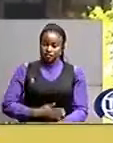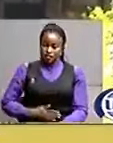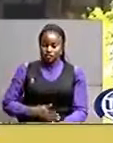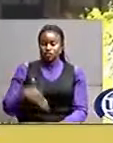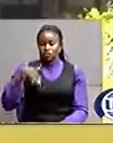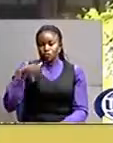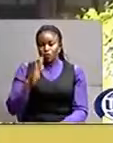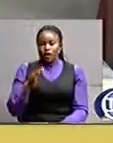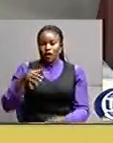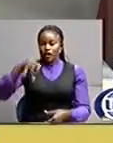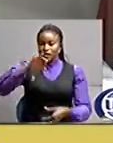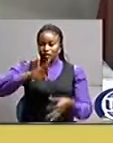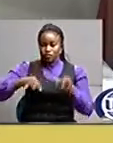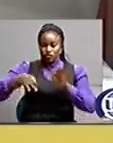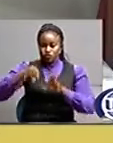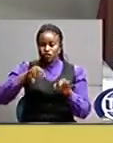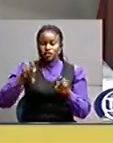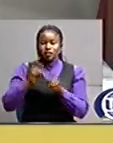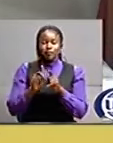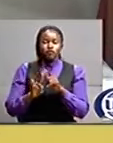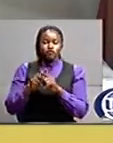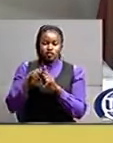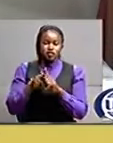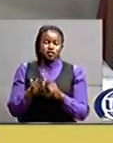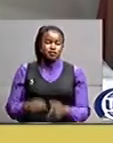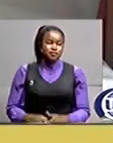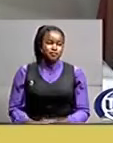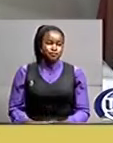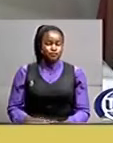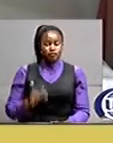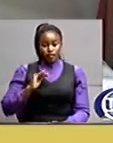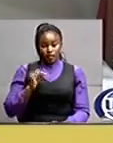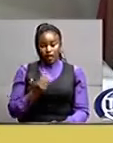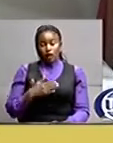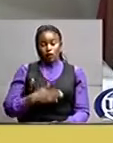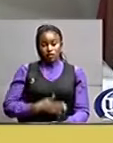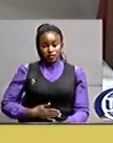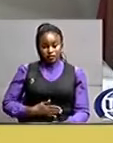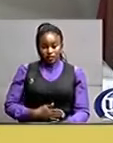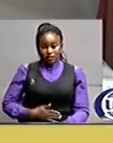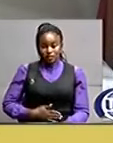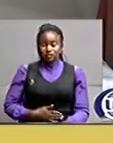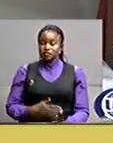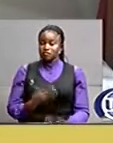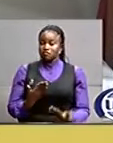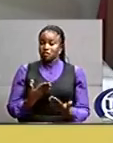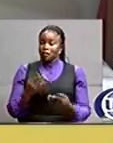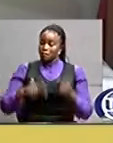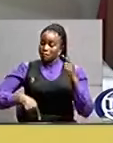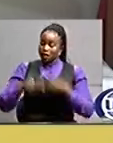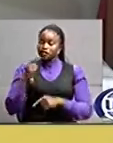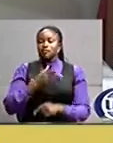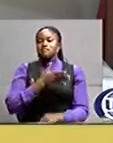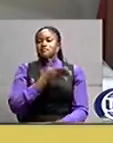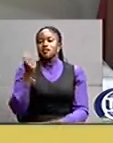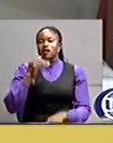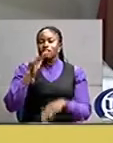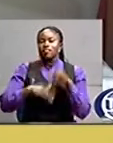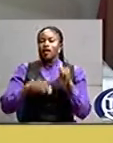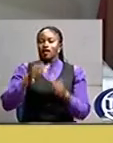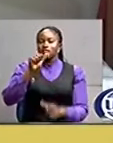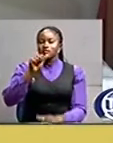and physics. Our sciences, we have performed better than the arts.